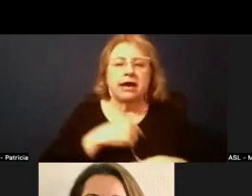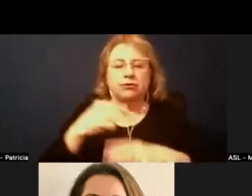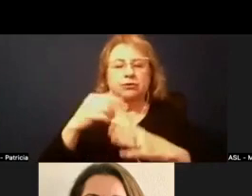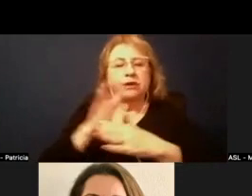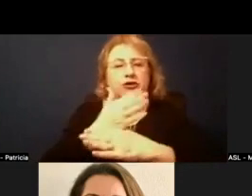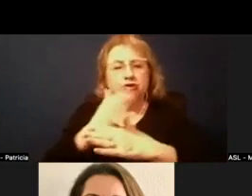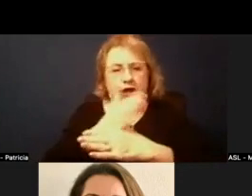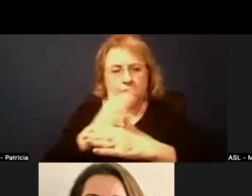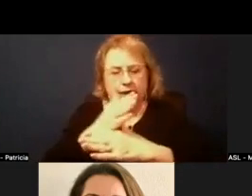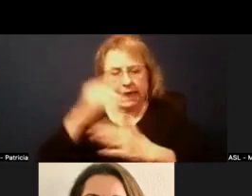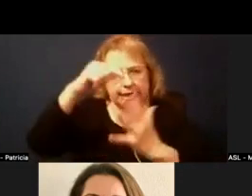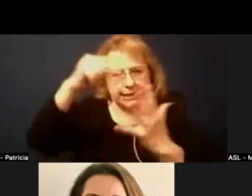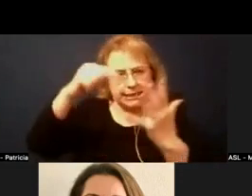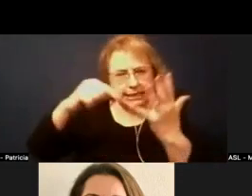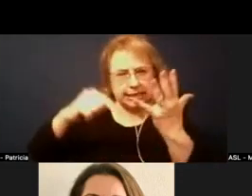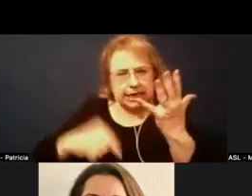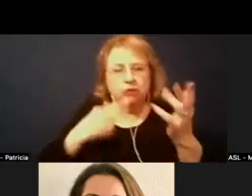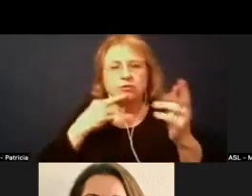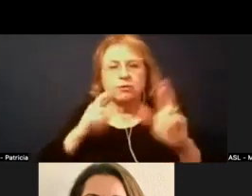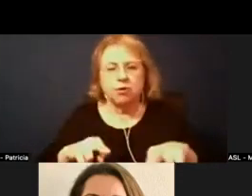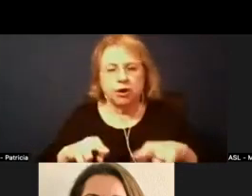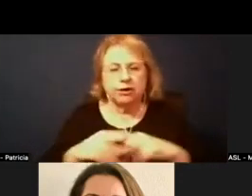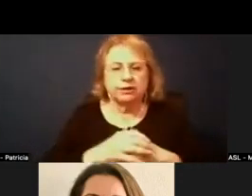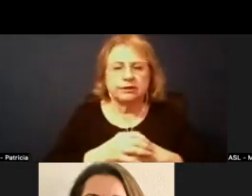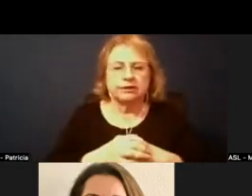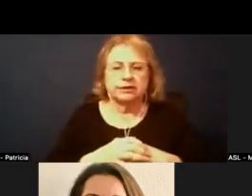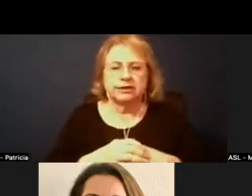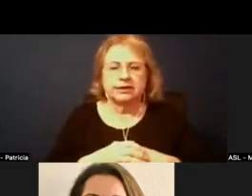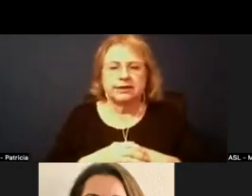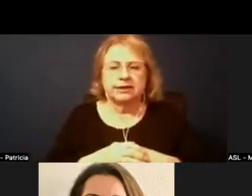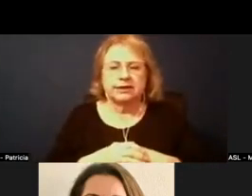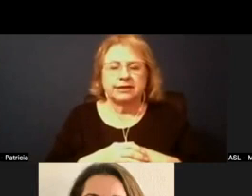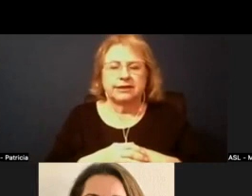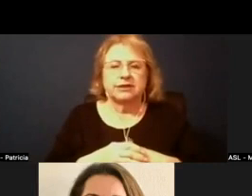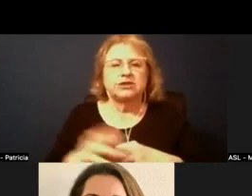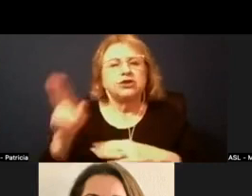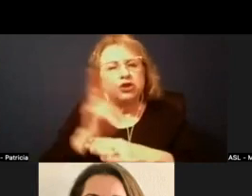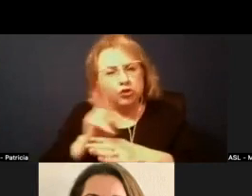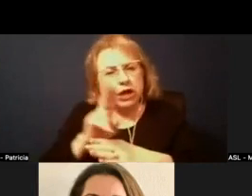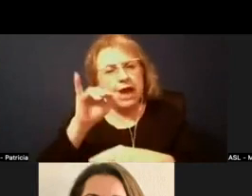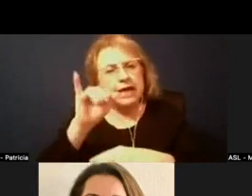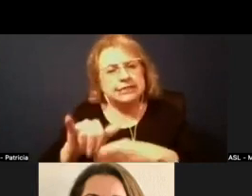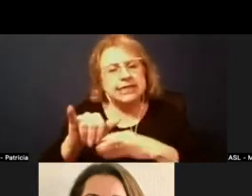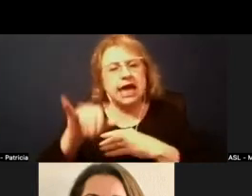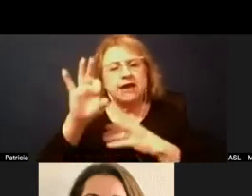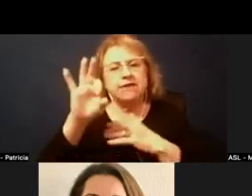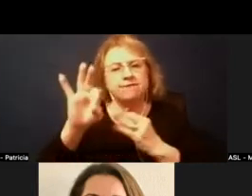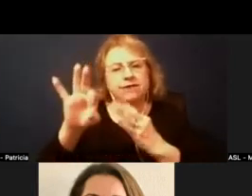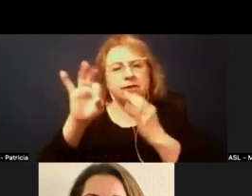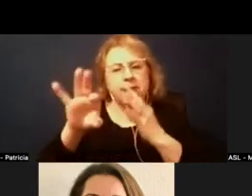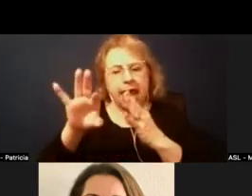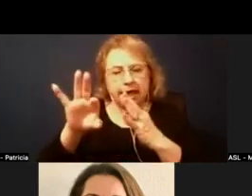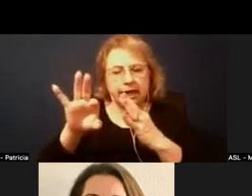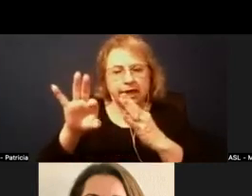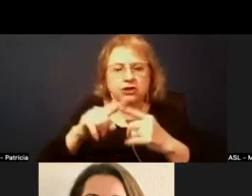related to the visit in a couple of weeks. So excited to use that feedback to help us continuously improve our practices at